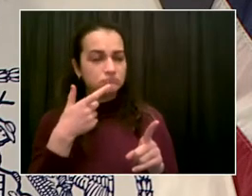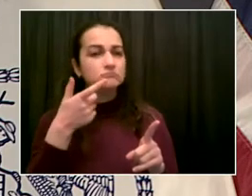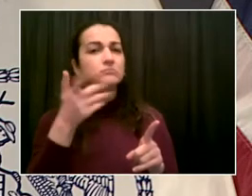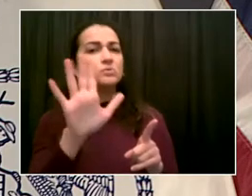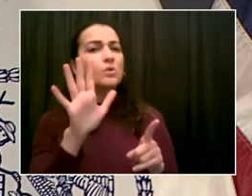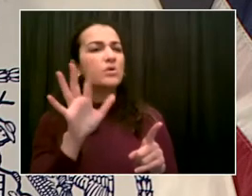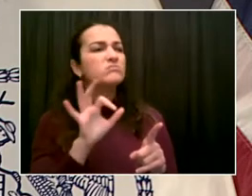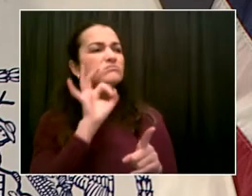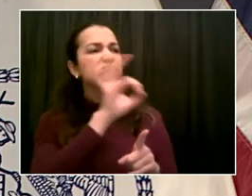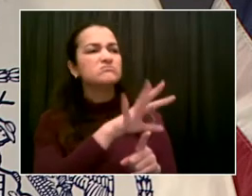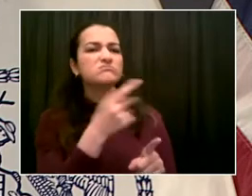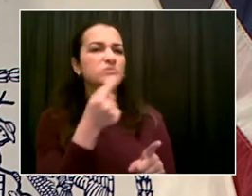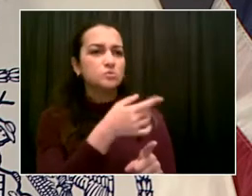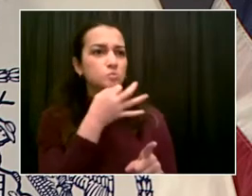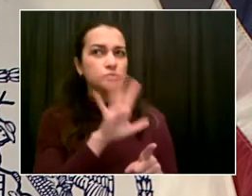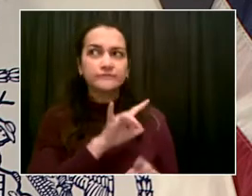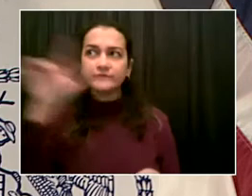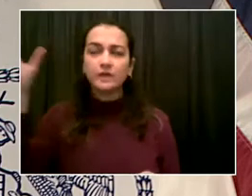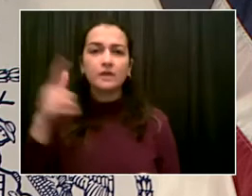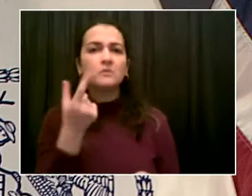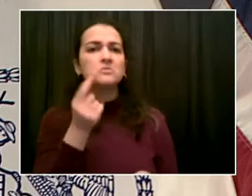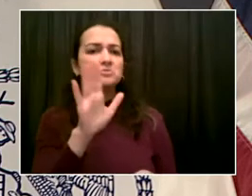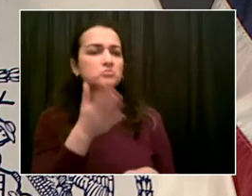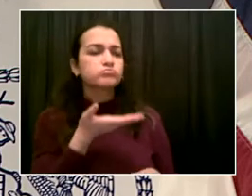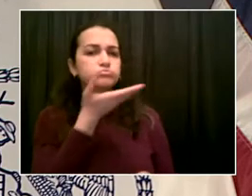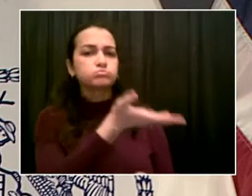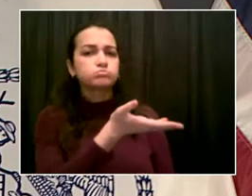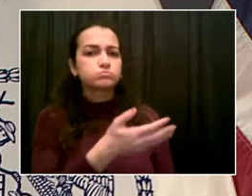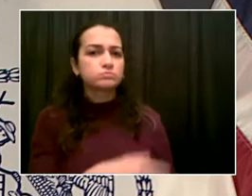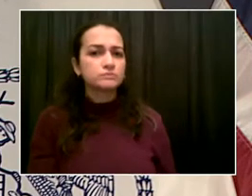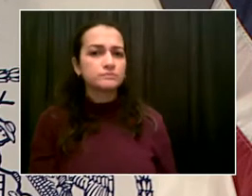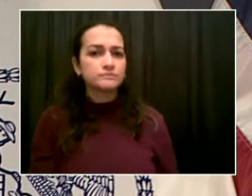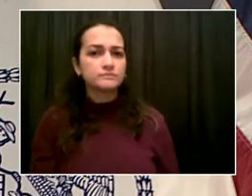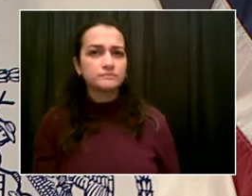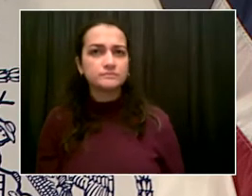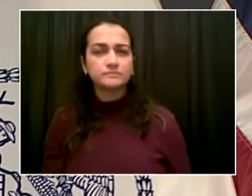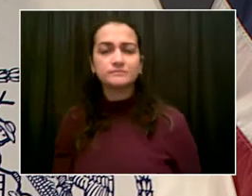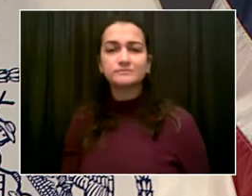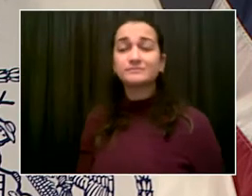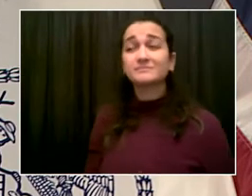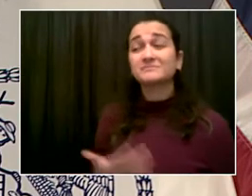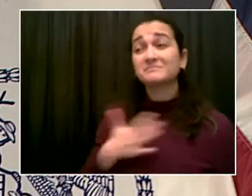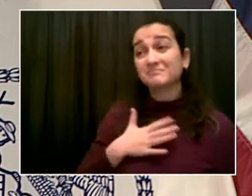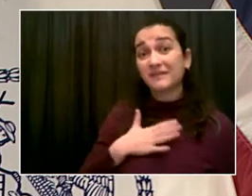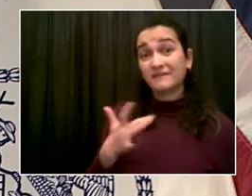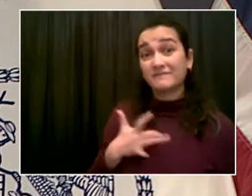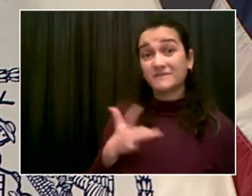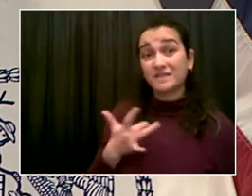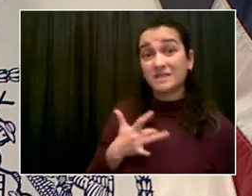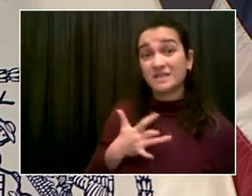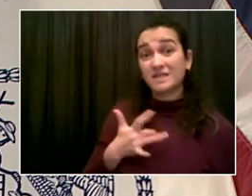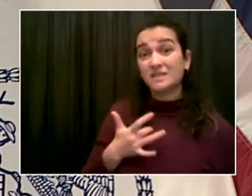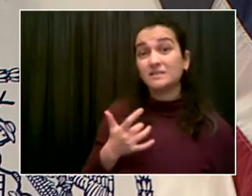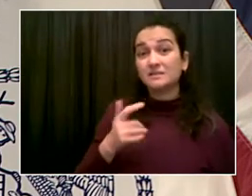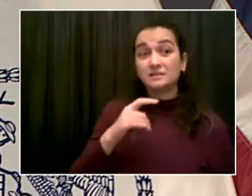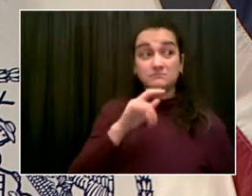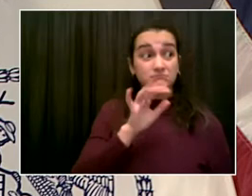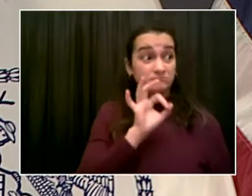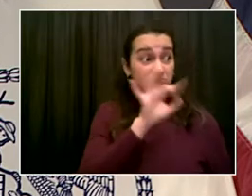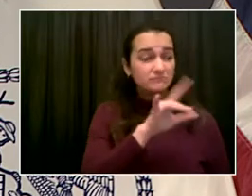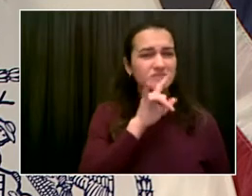vaccinated. It's as simple as that. I'll turn to Dr. Choksi, but I think the bottom line is